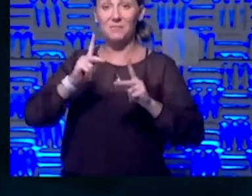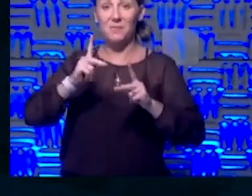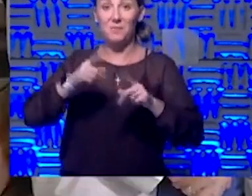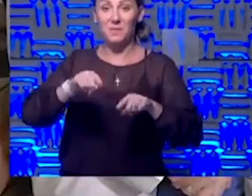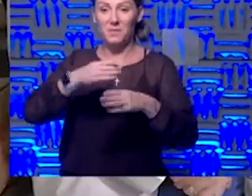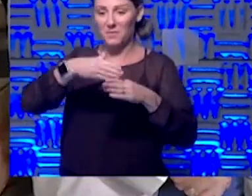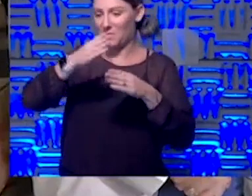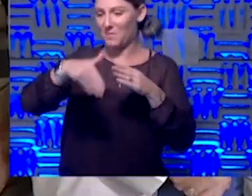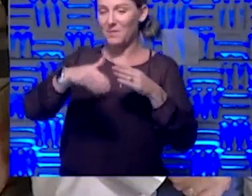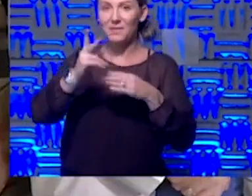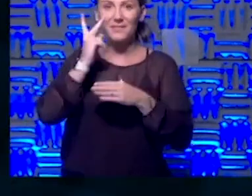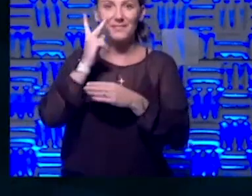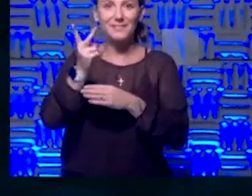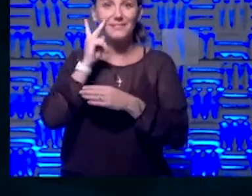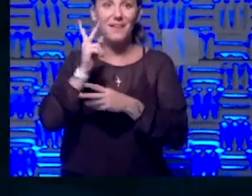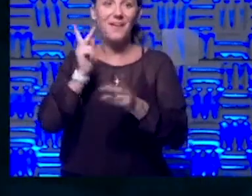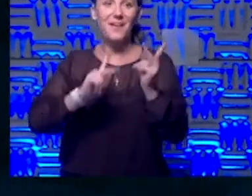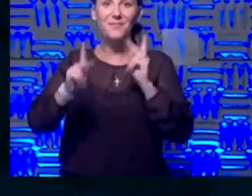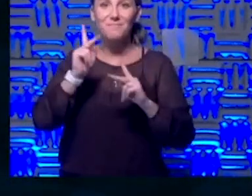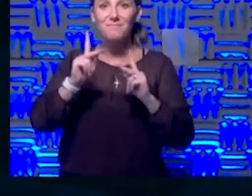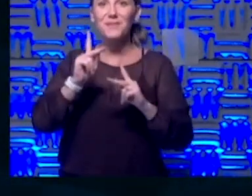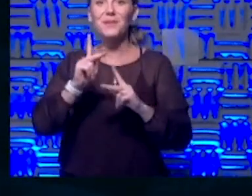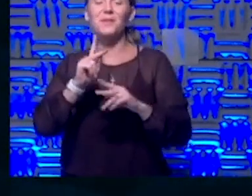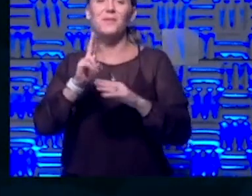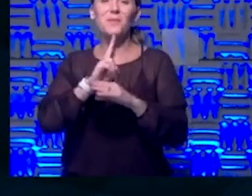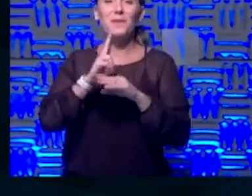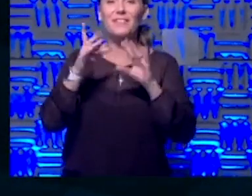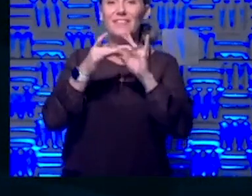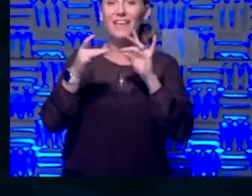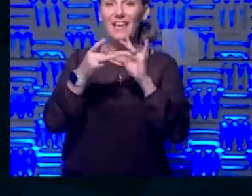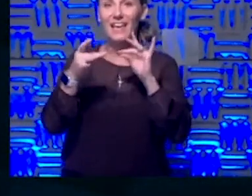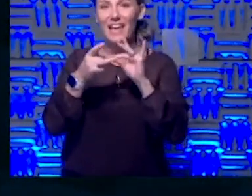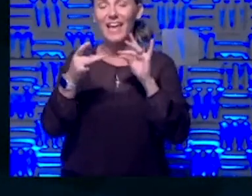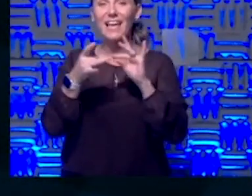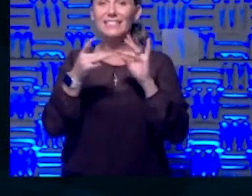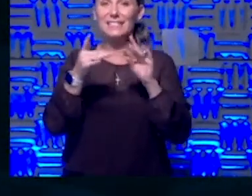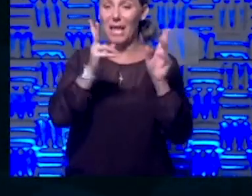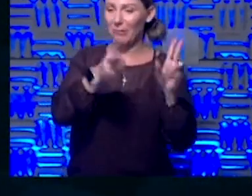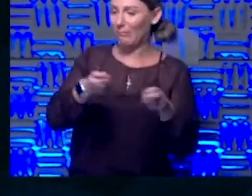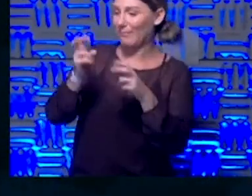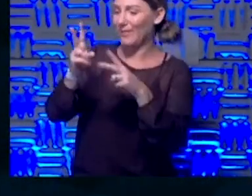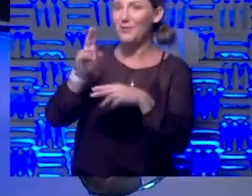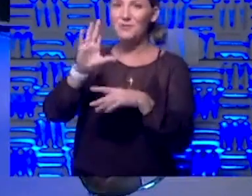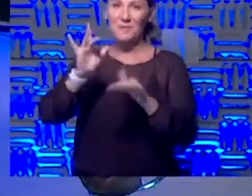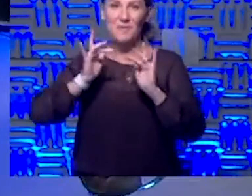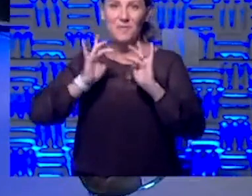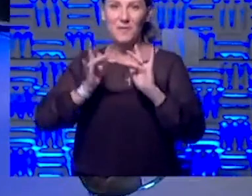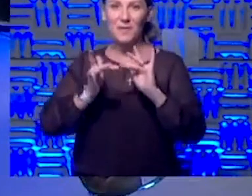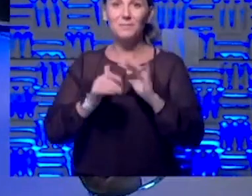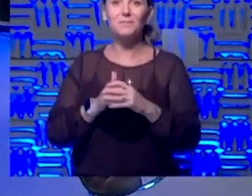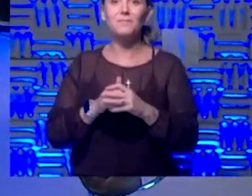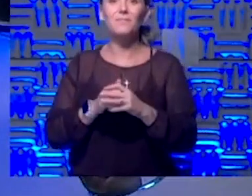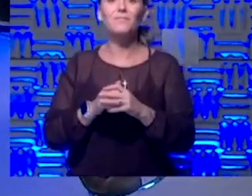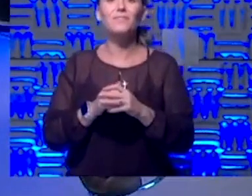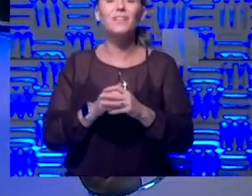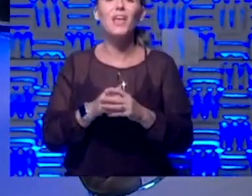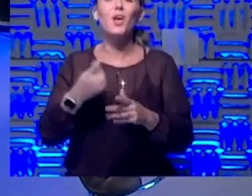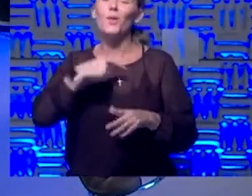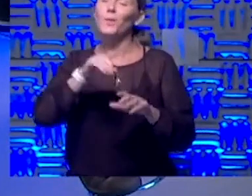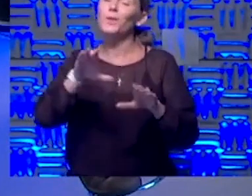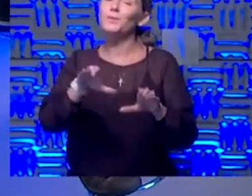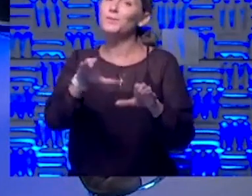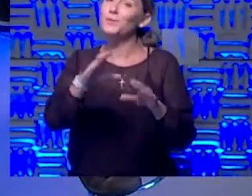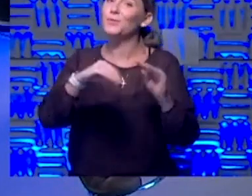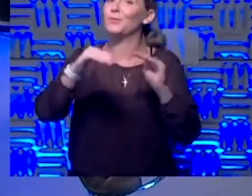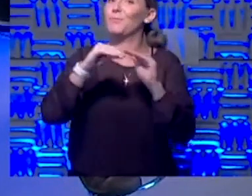I saw comments of people saying you needed to cut out just that and put that up on your site. And do some more work in the freezer, too.